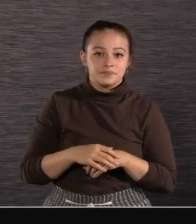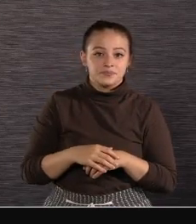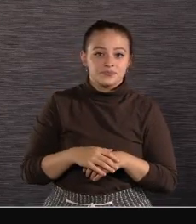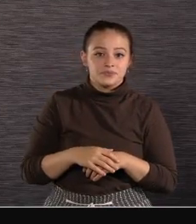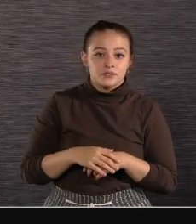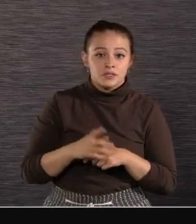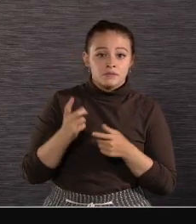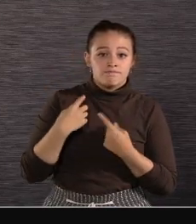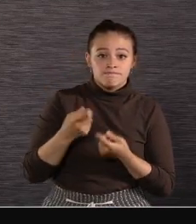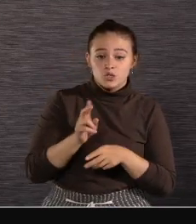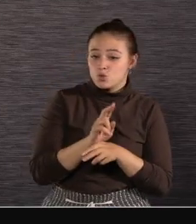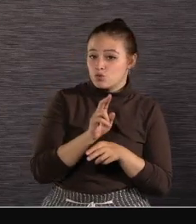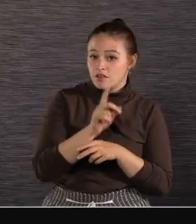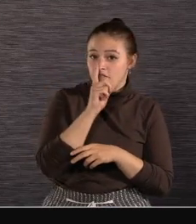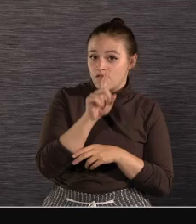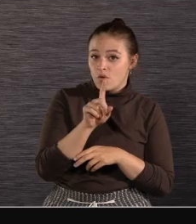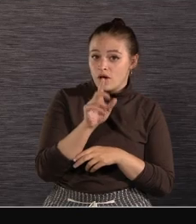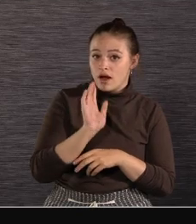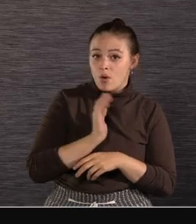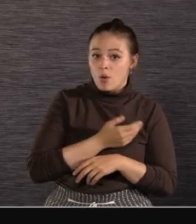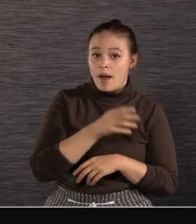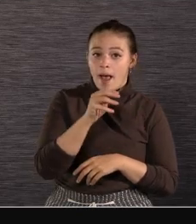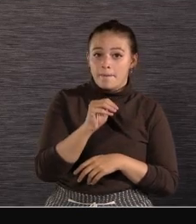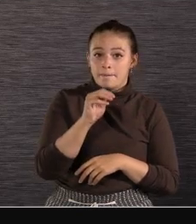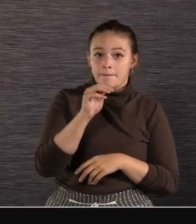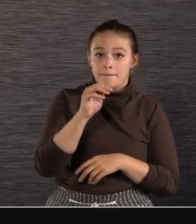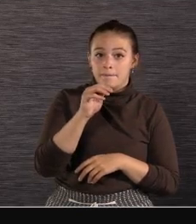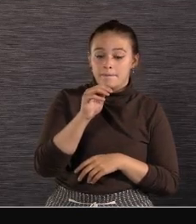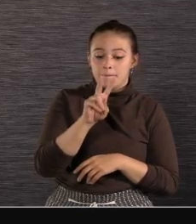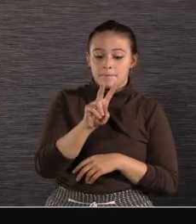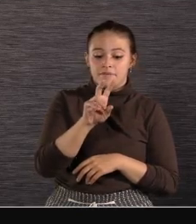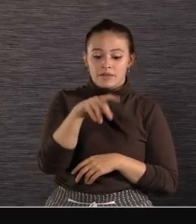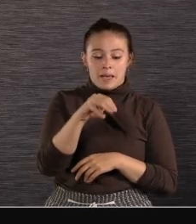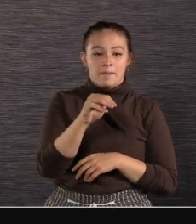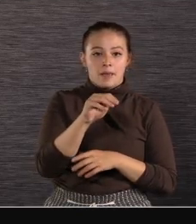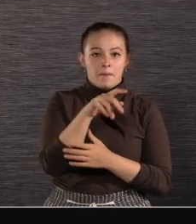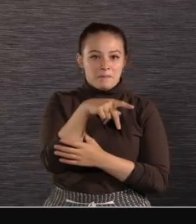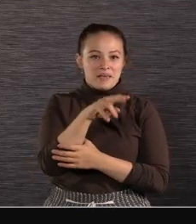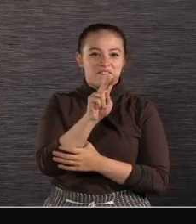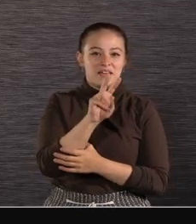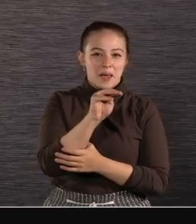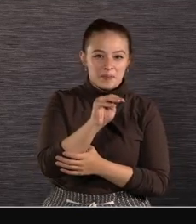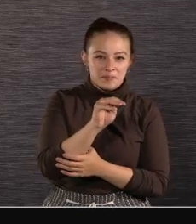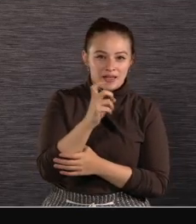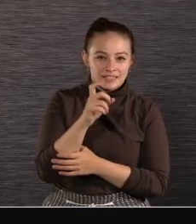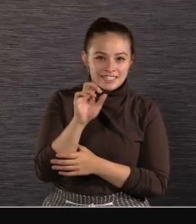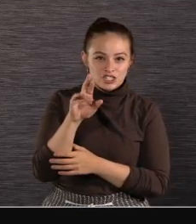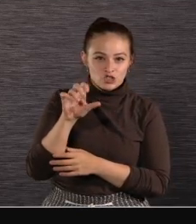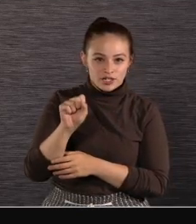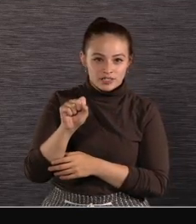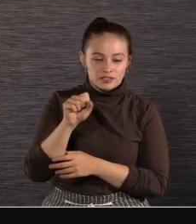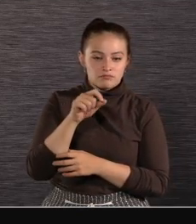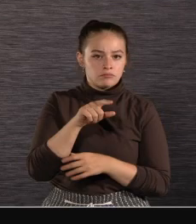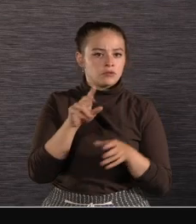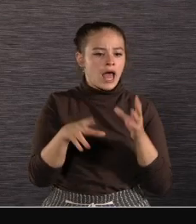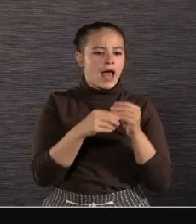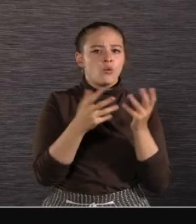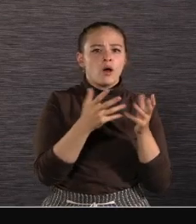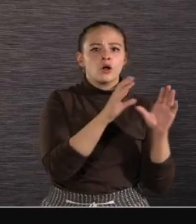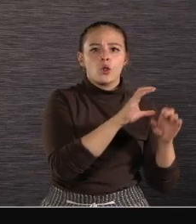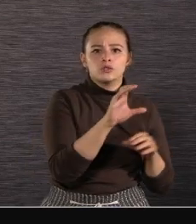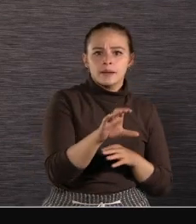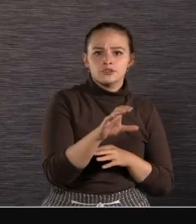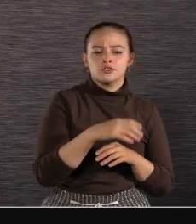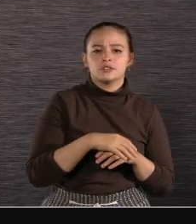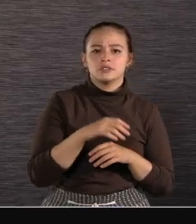X series production monitors Version 4 firmware introduces features Such as closed captions Parallel